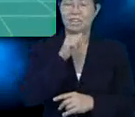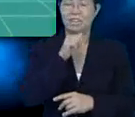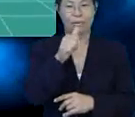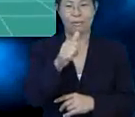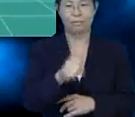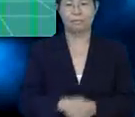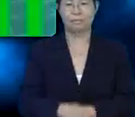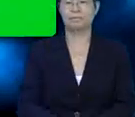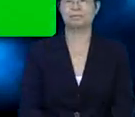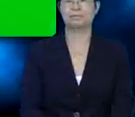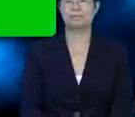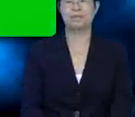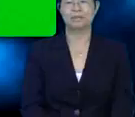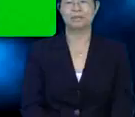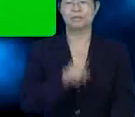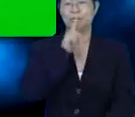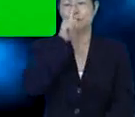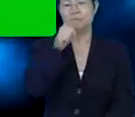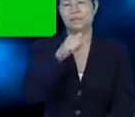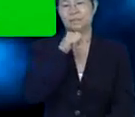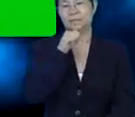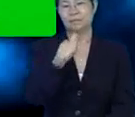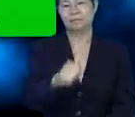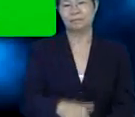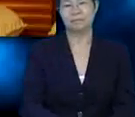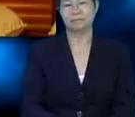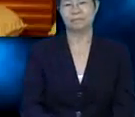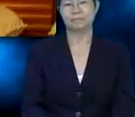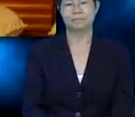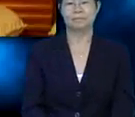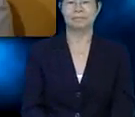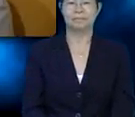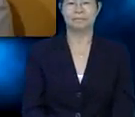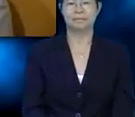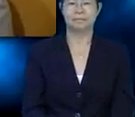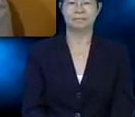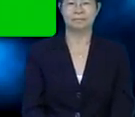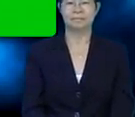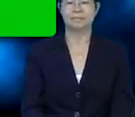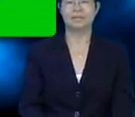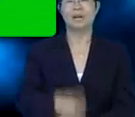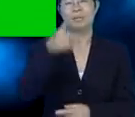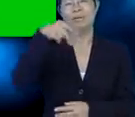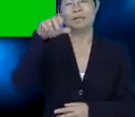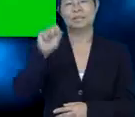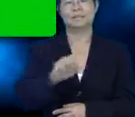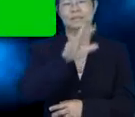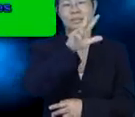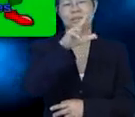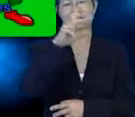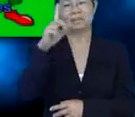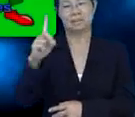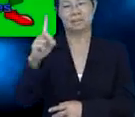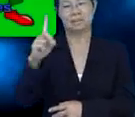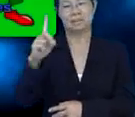Prisms are still prisms.